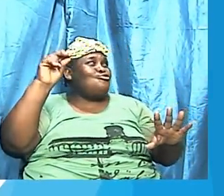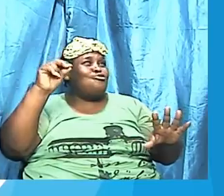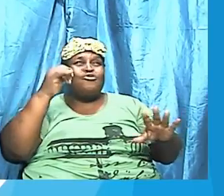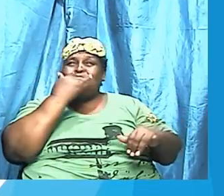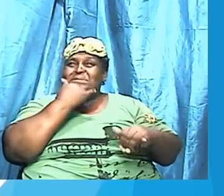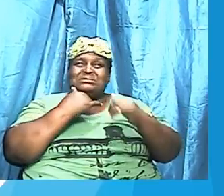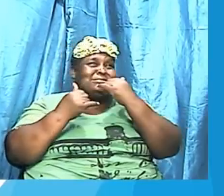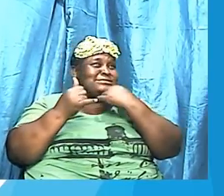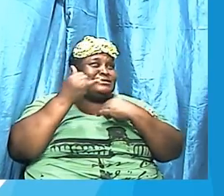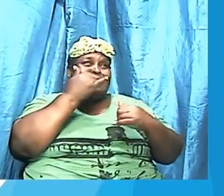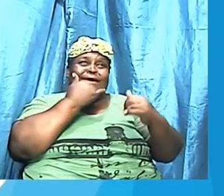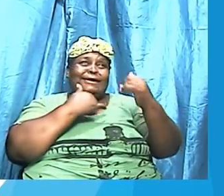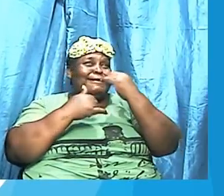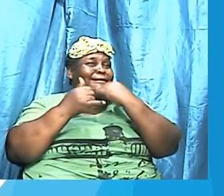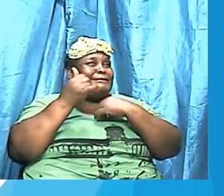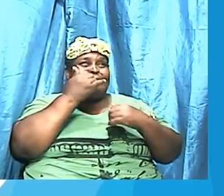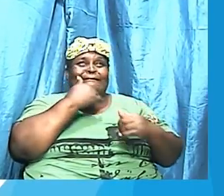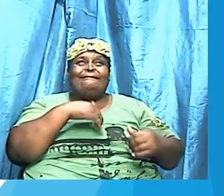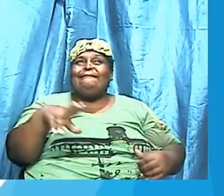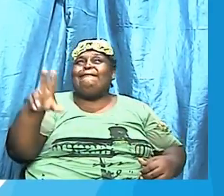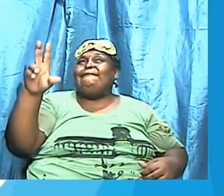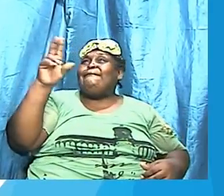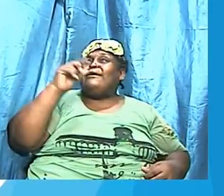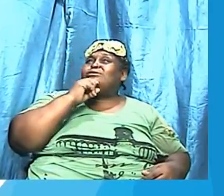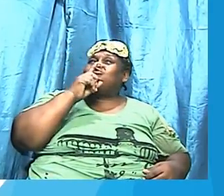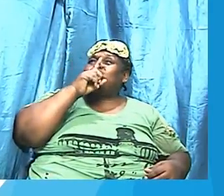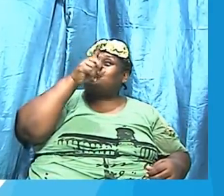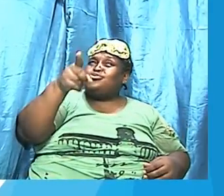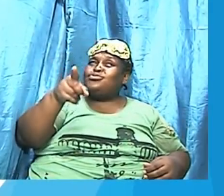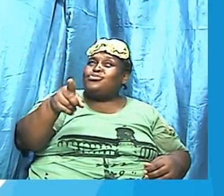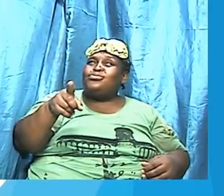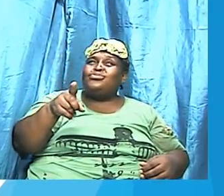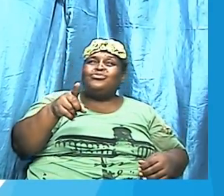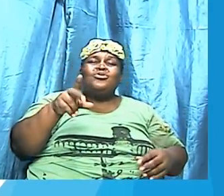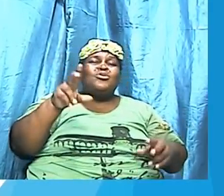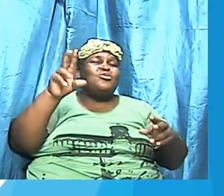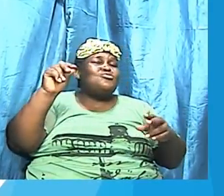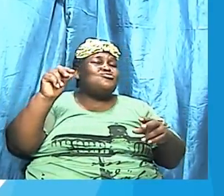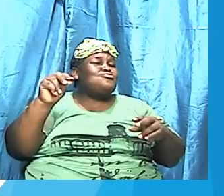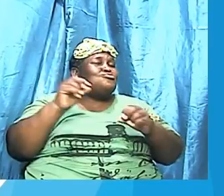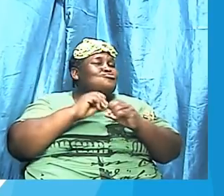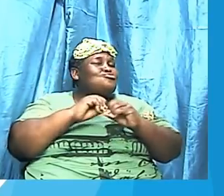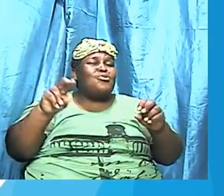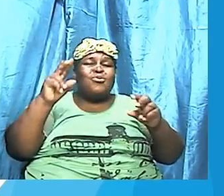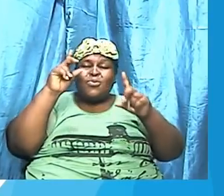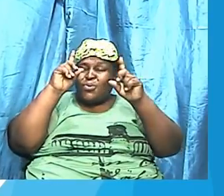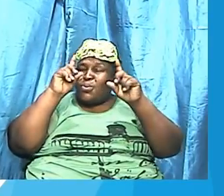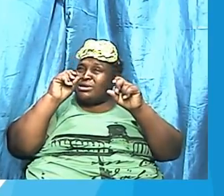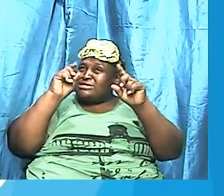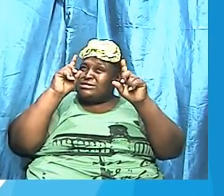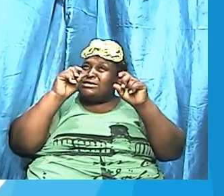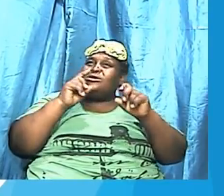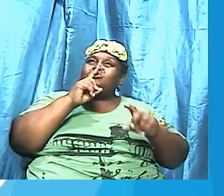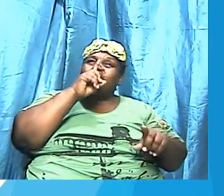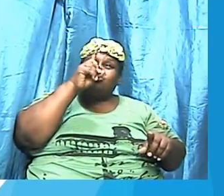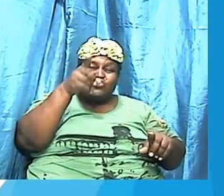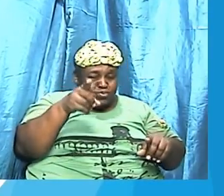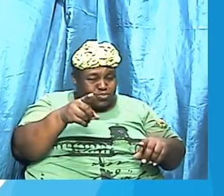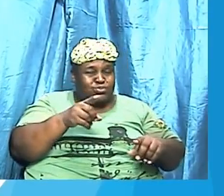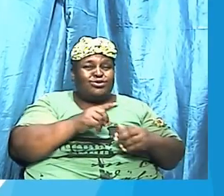undeniable and unquestionable. And it is certain and it is definite.